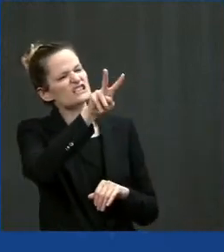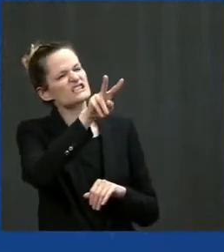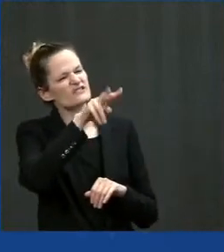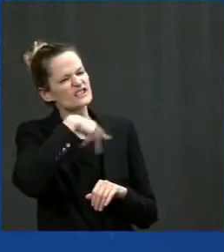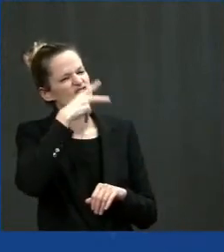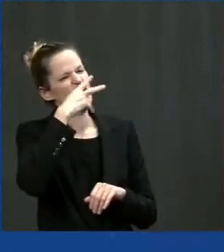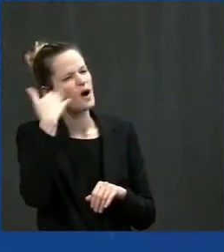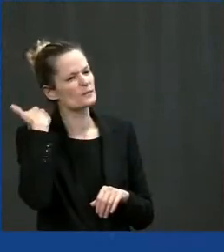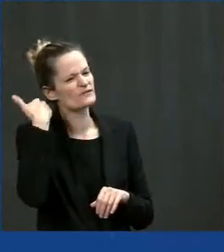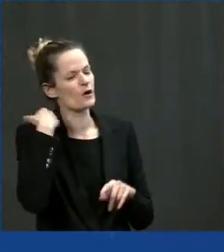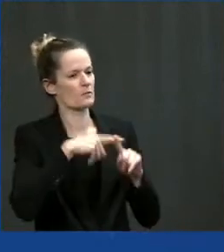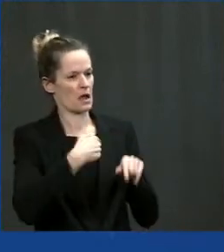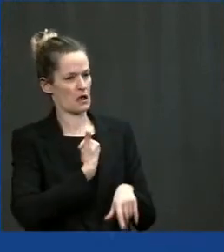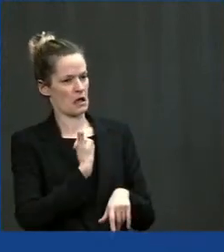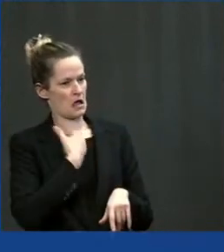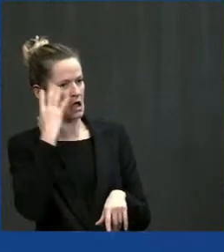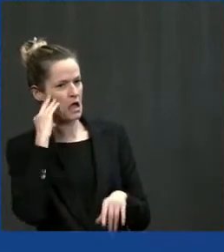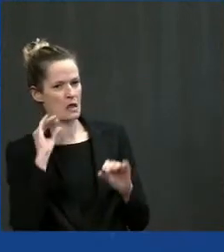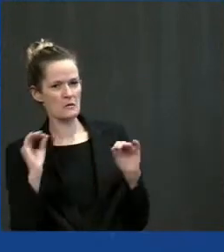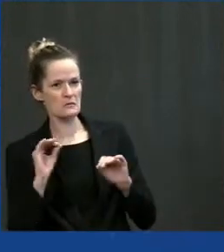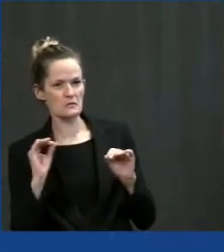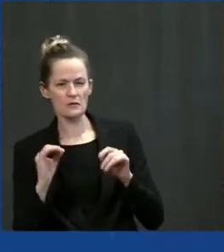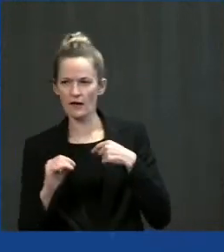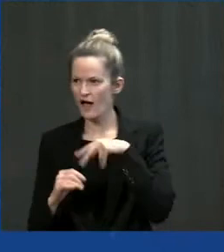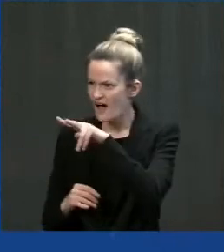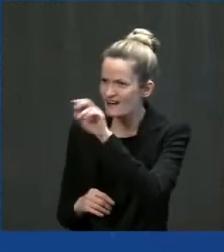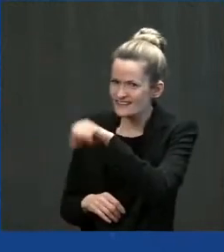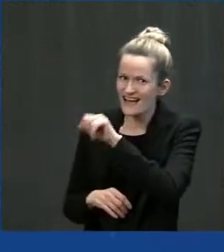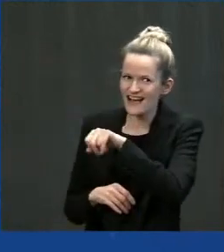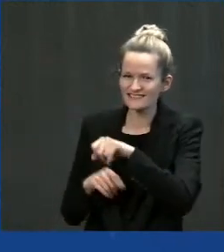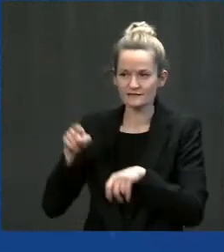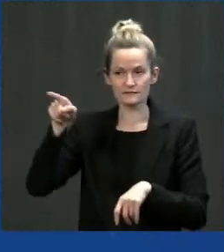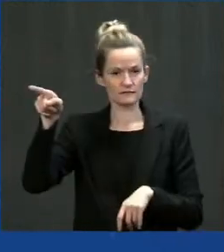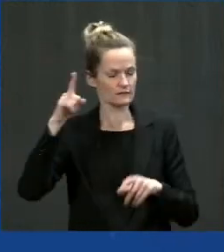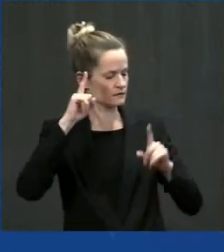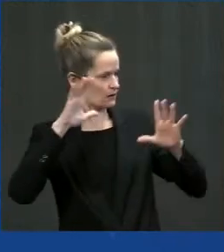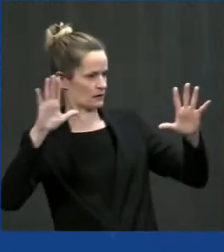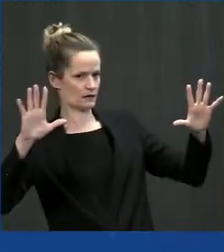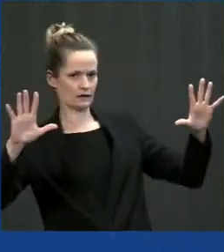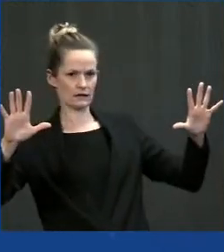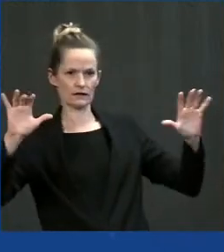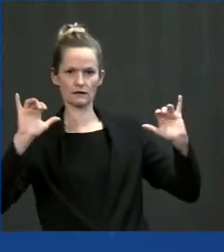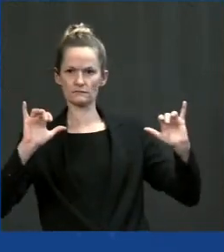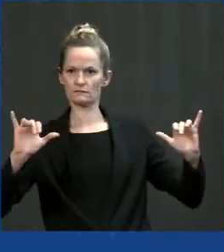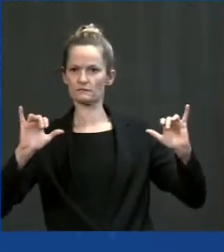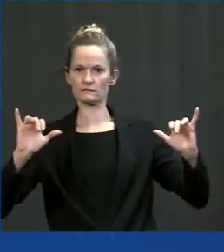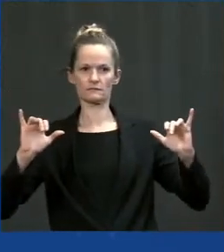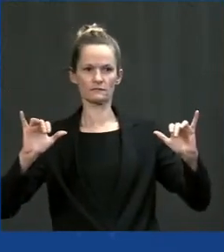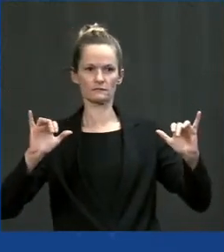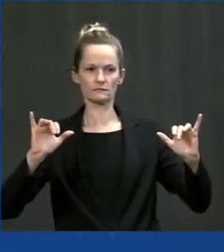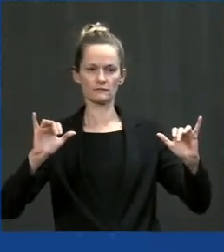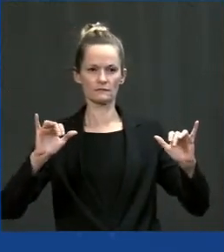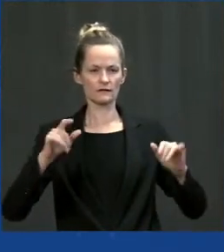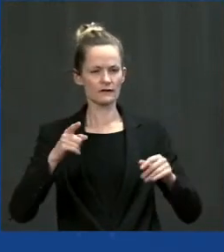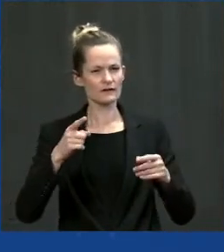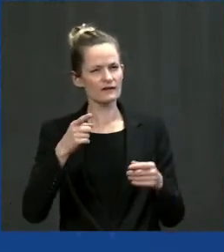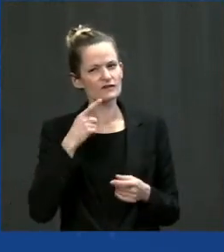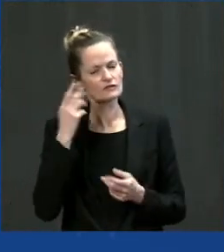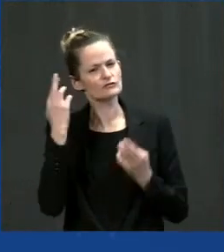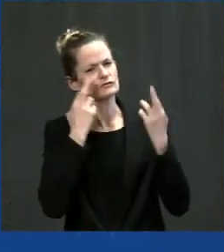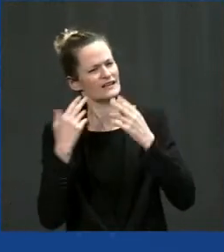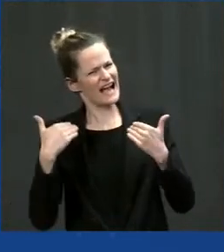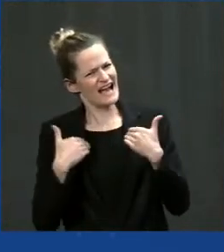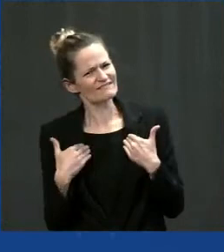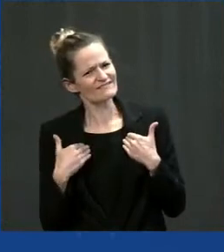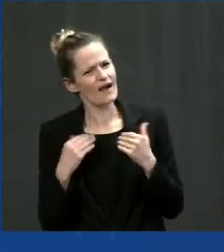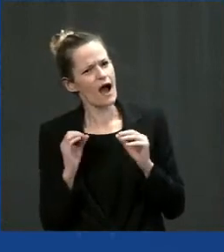President, and what I think it tells a lot of tribal leaders is that we have a chance to get a foothold in the economy for our people. But this is